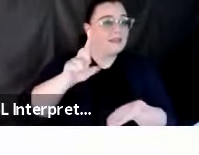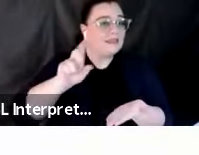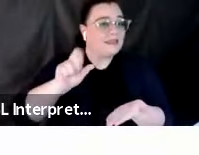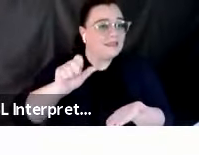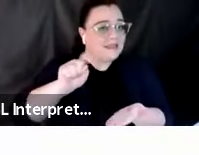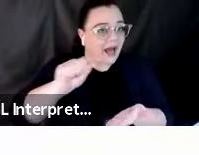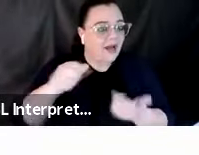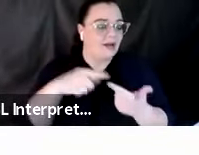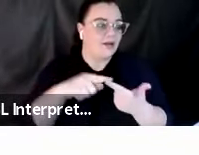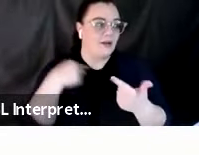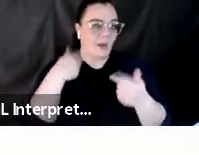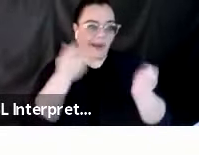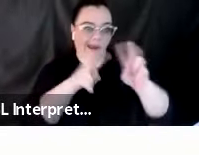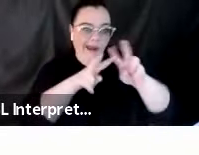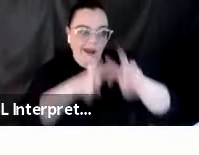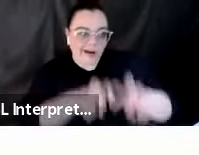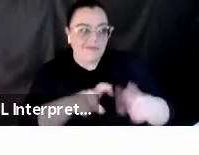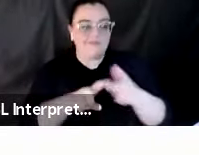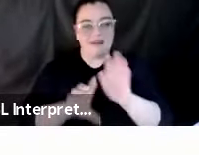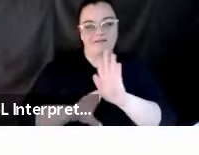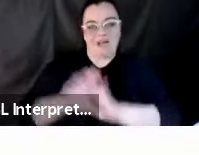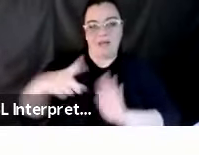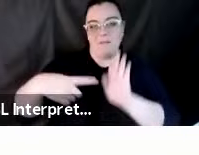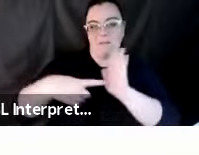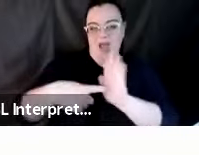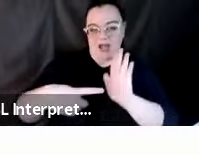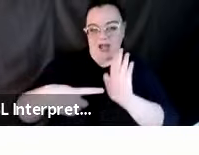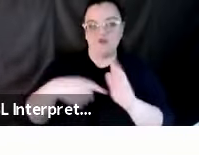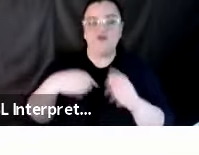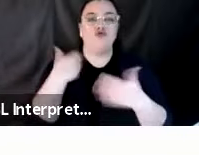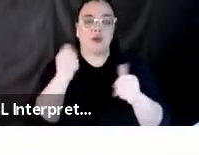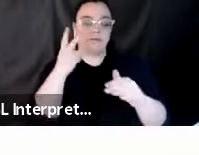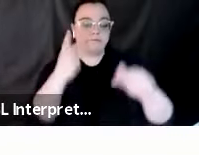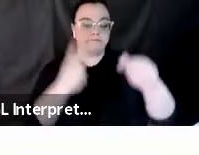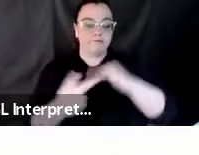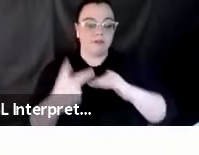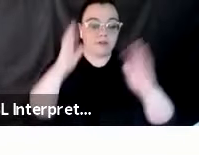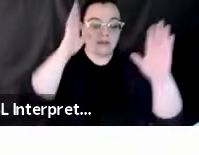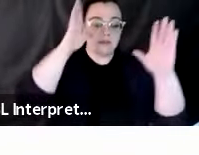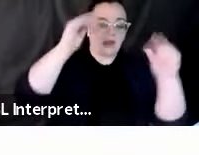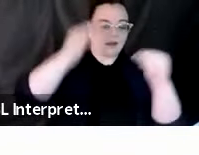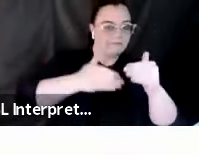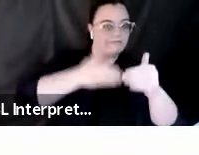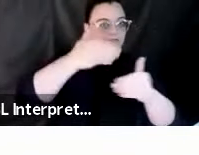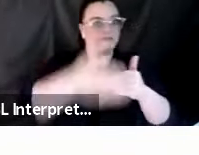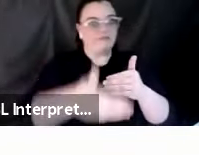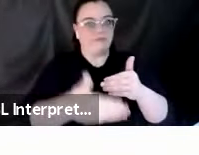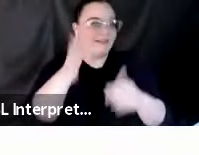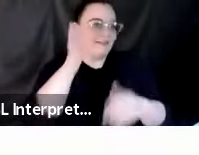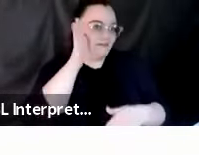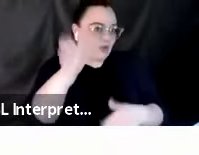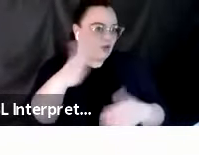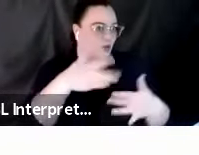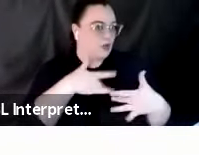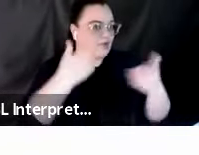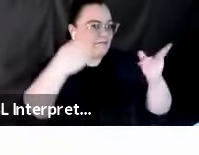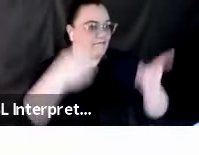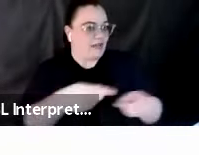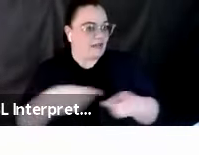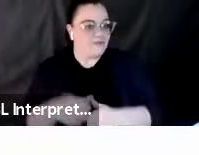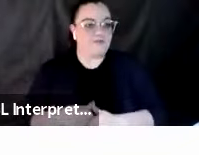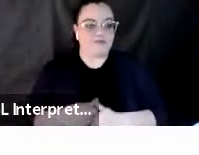uh, we use those models to forecast what we can expect in future events. Our natural laboratory is Southern